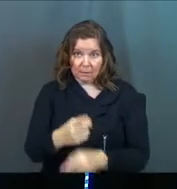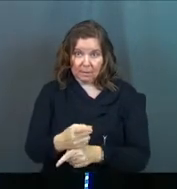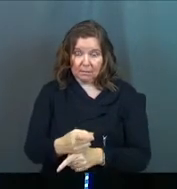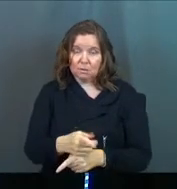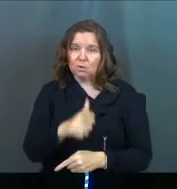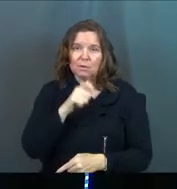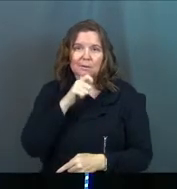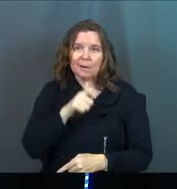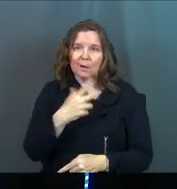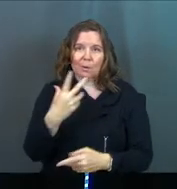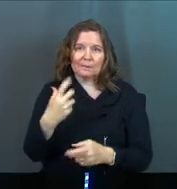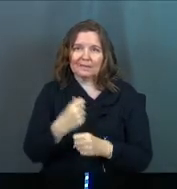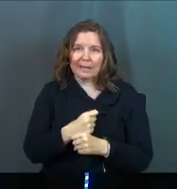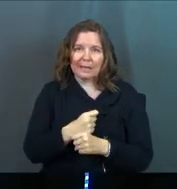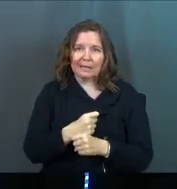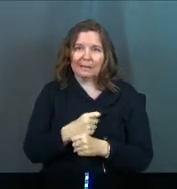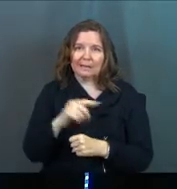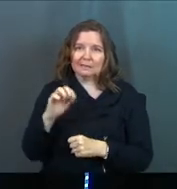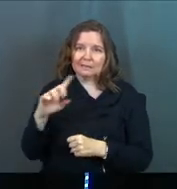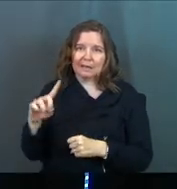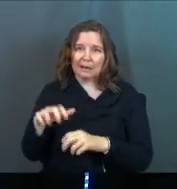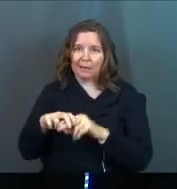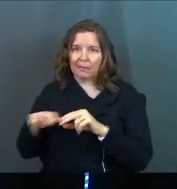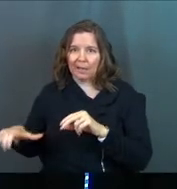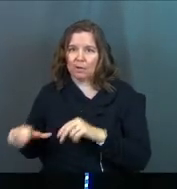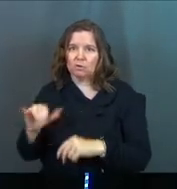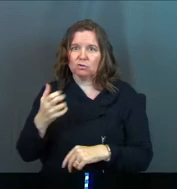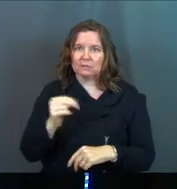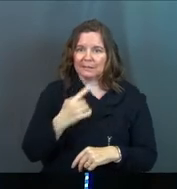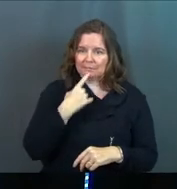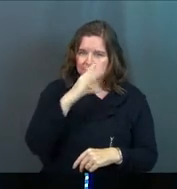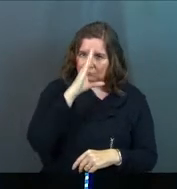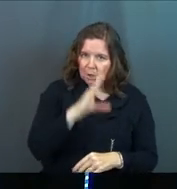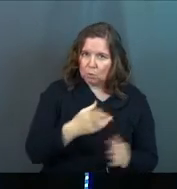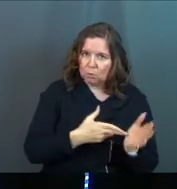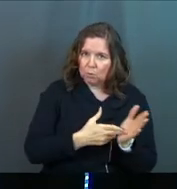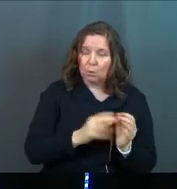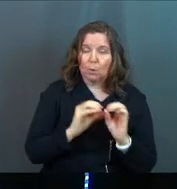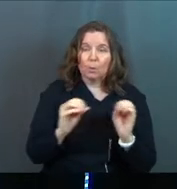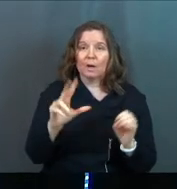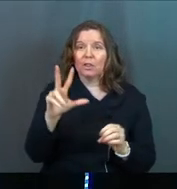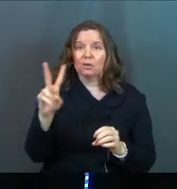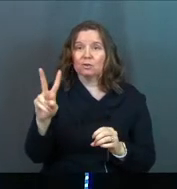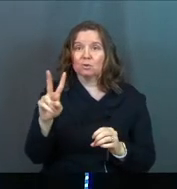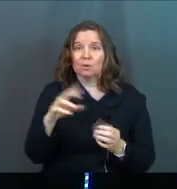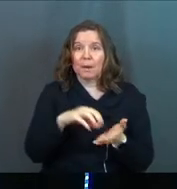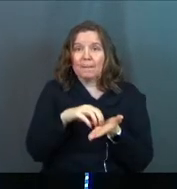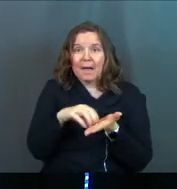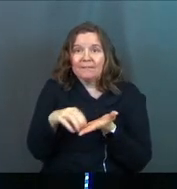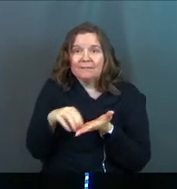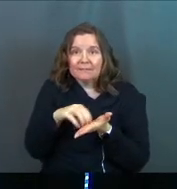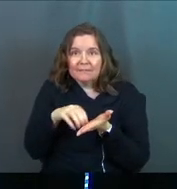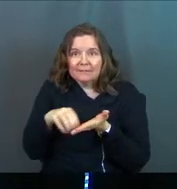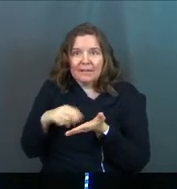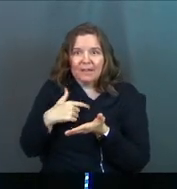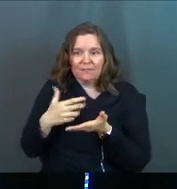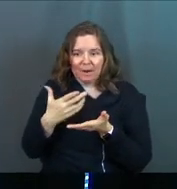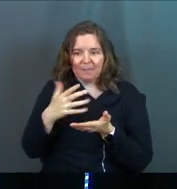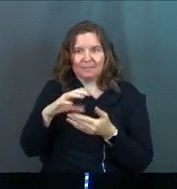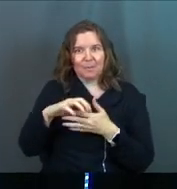Right? You're not going to get Todd on the couch or Jason telling you the truth with 32 muffets from your batter.